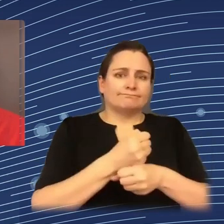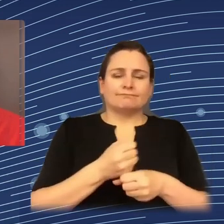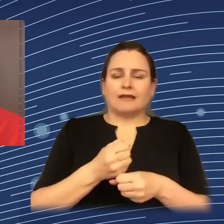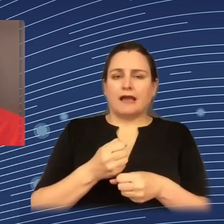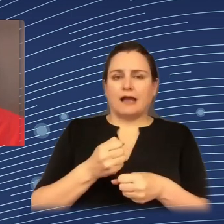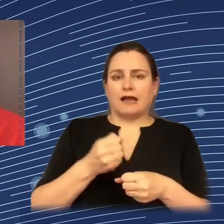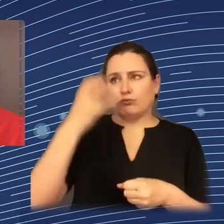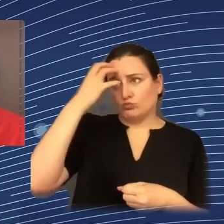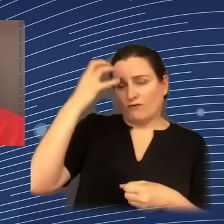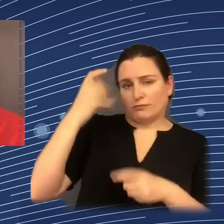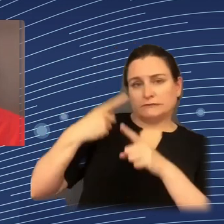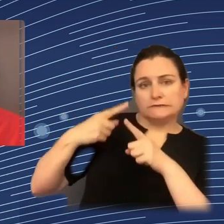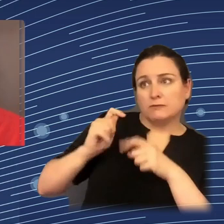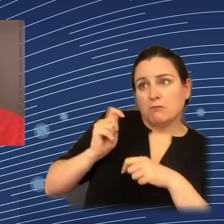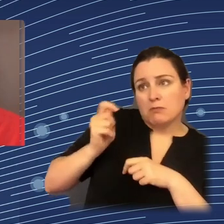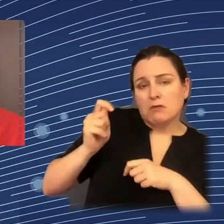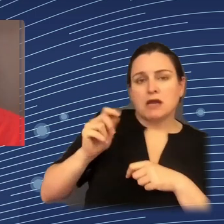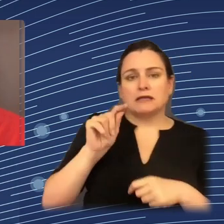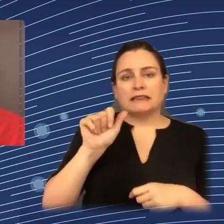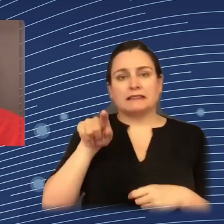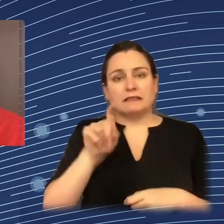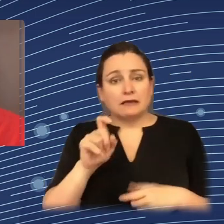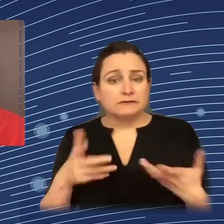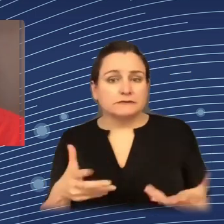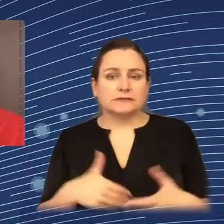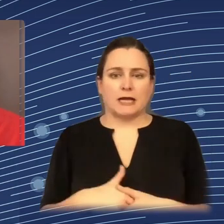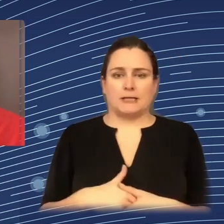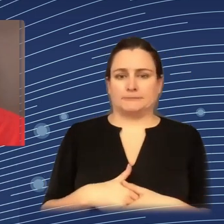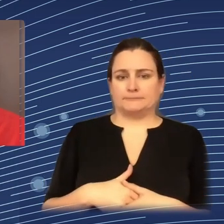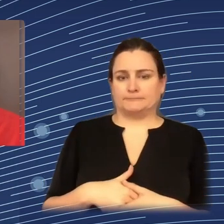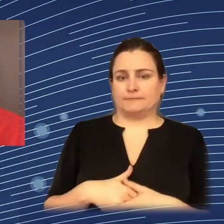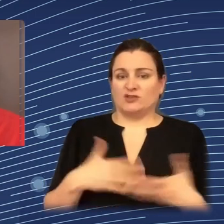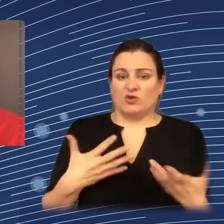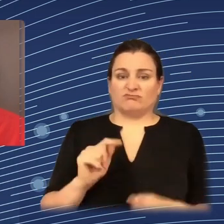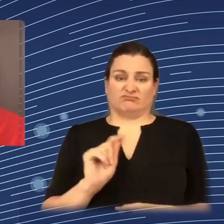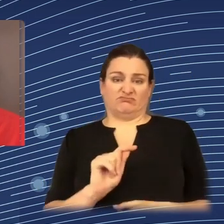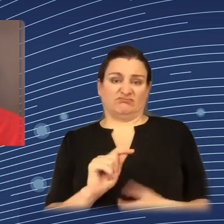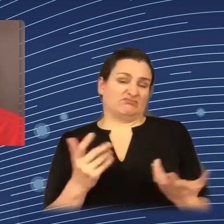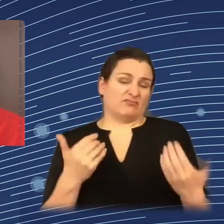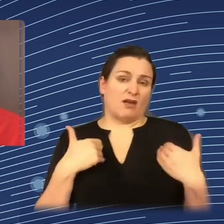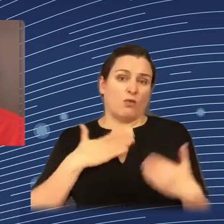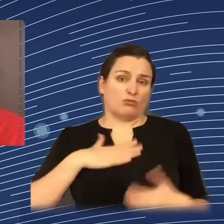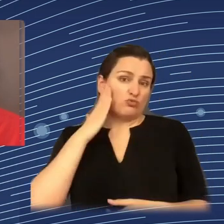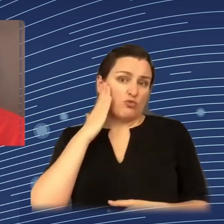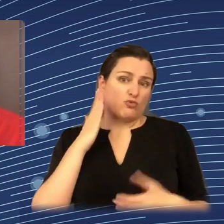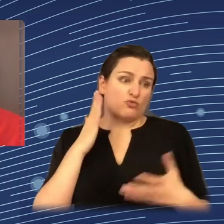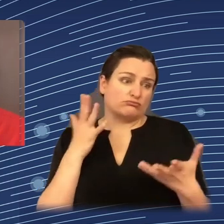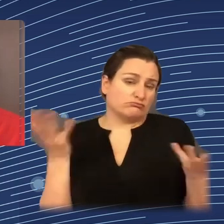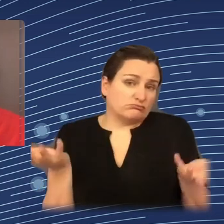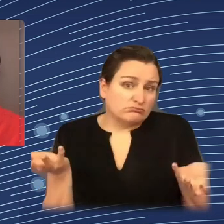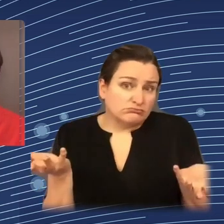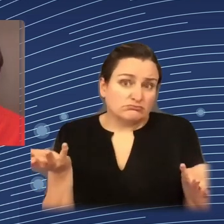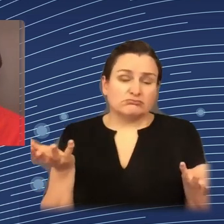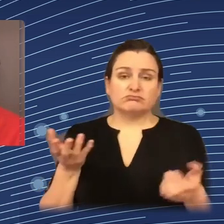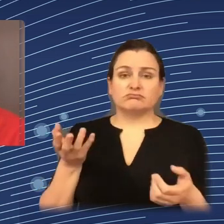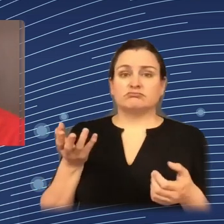in which AI has been used without directly involving people that are most affected by these decisions. Thank you. Fantastic question, also briefly